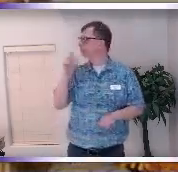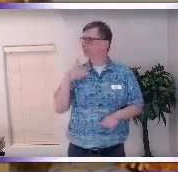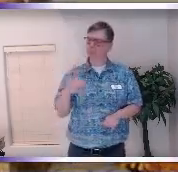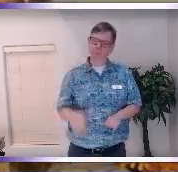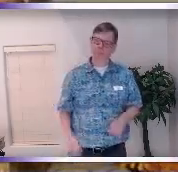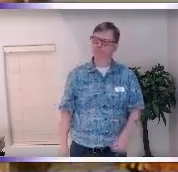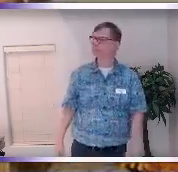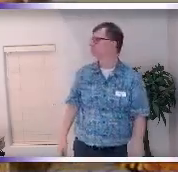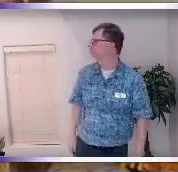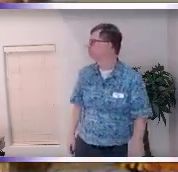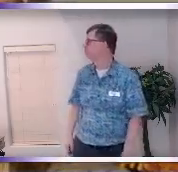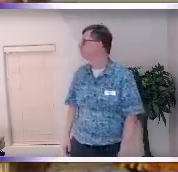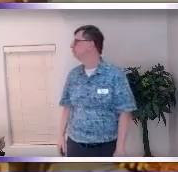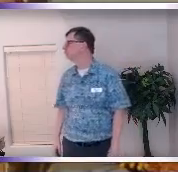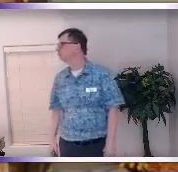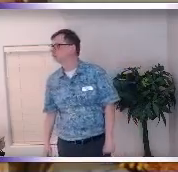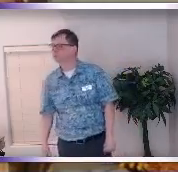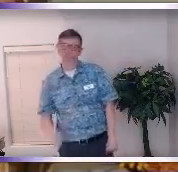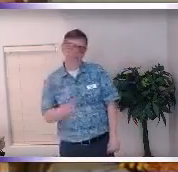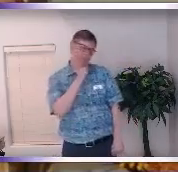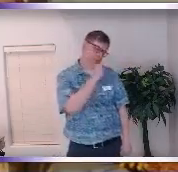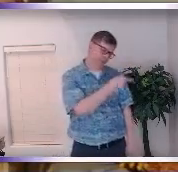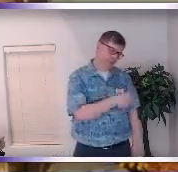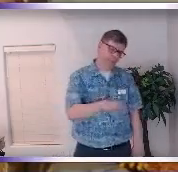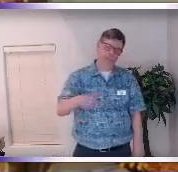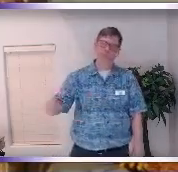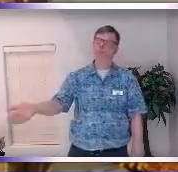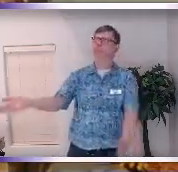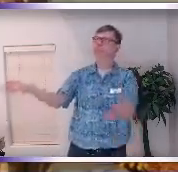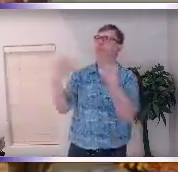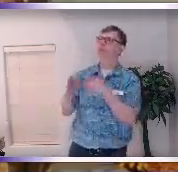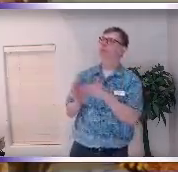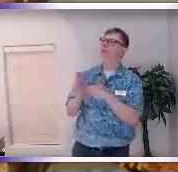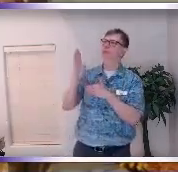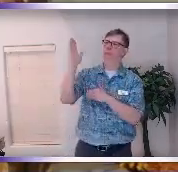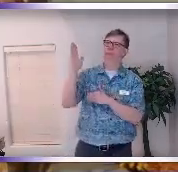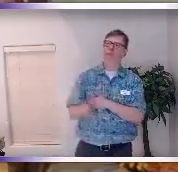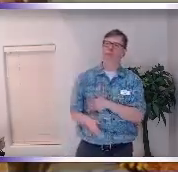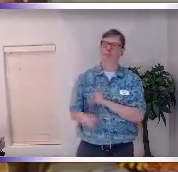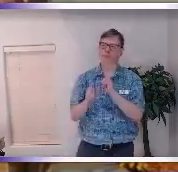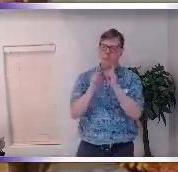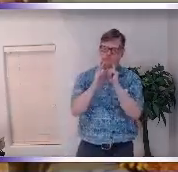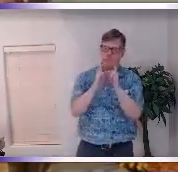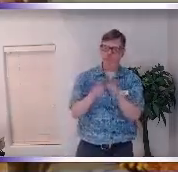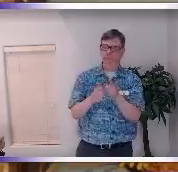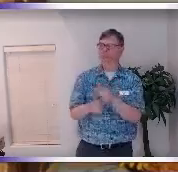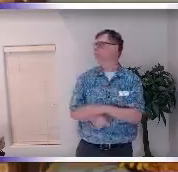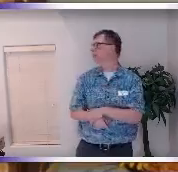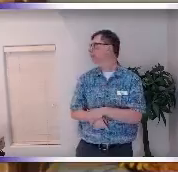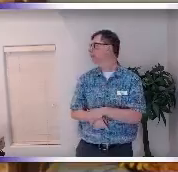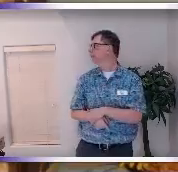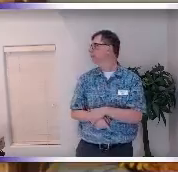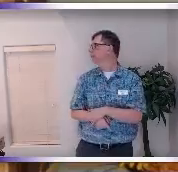and uh she's the kids come up teenagers young ones and she's like you got to say it if you want some candy and